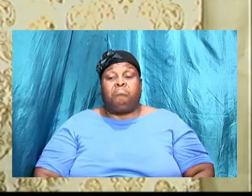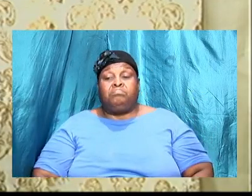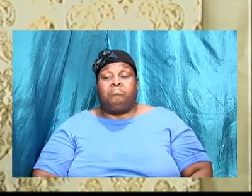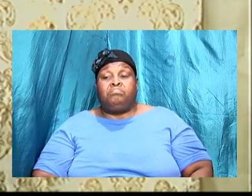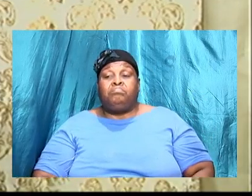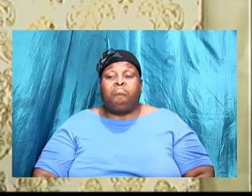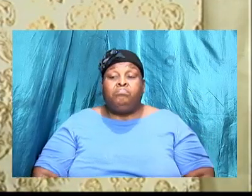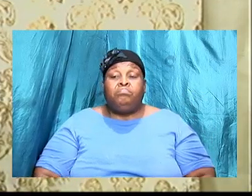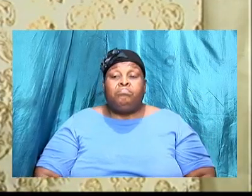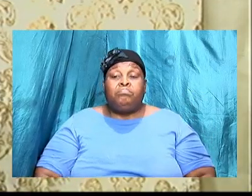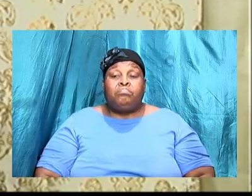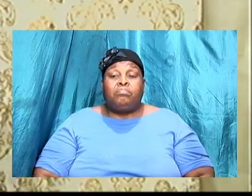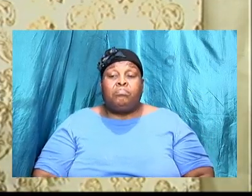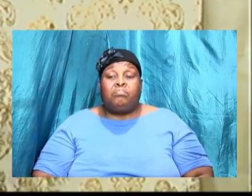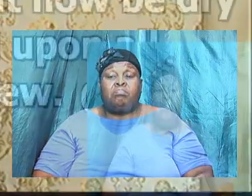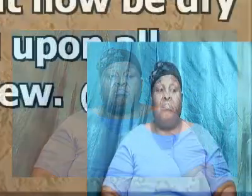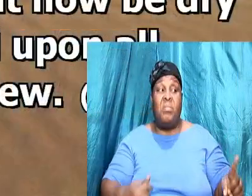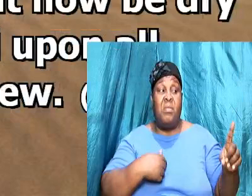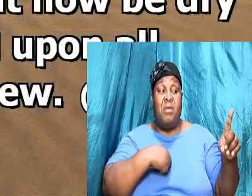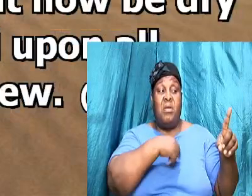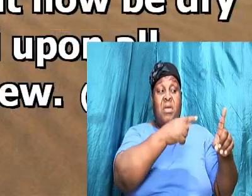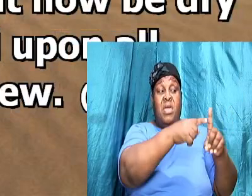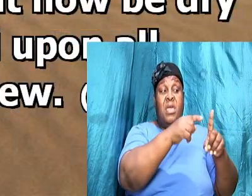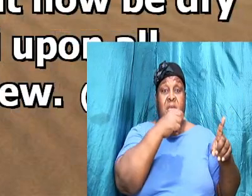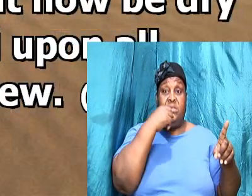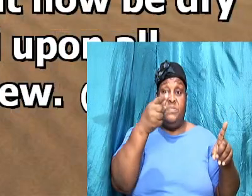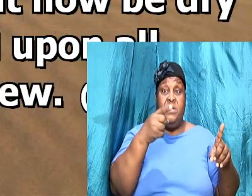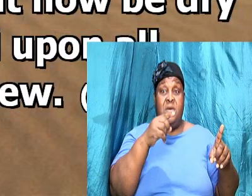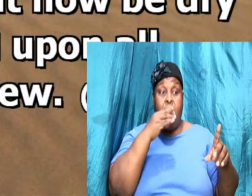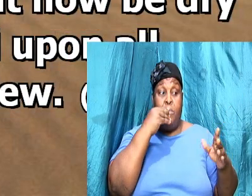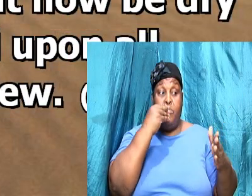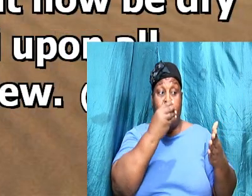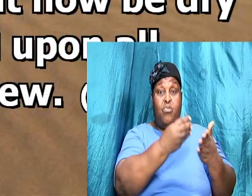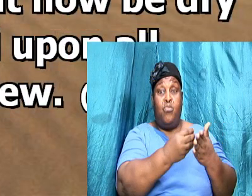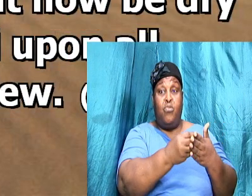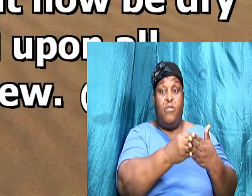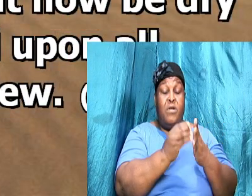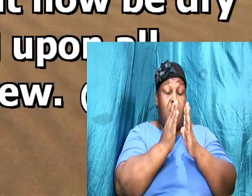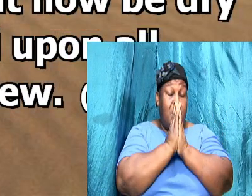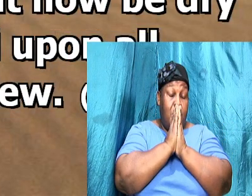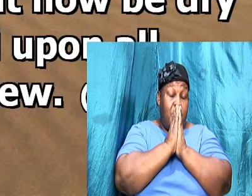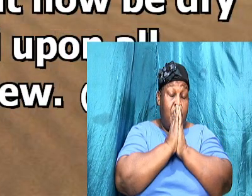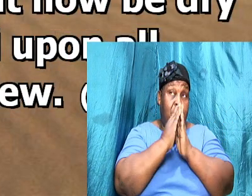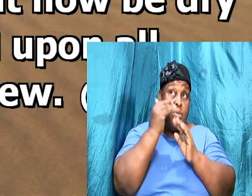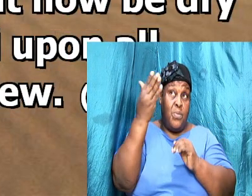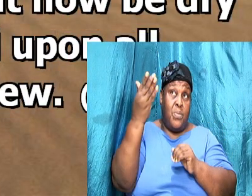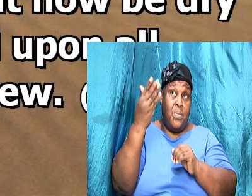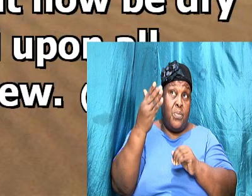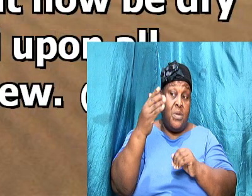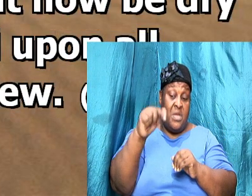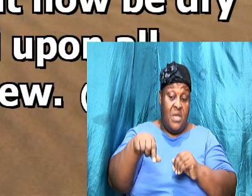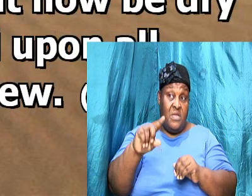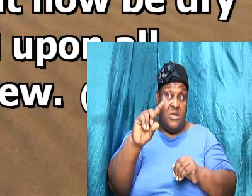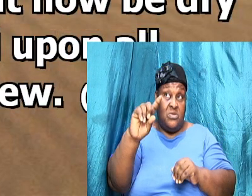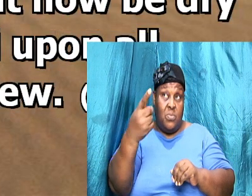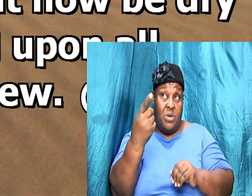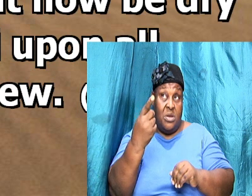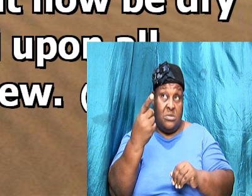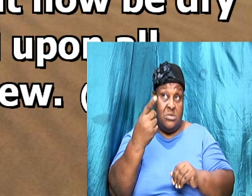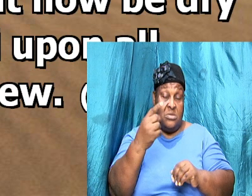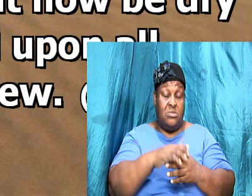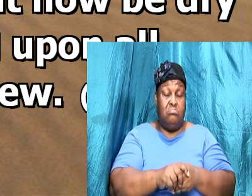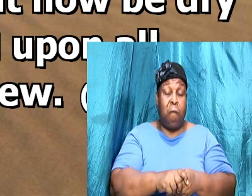he said I will speak but this once let me prove I pray thee but this once with the fleece